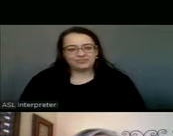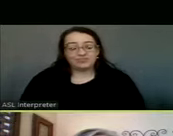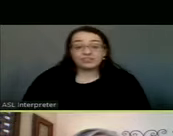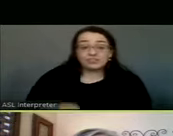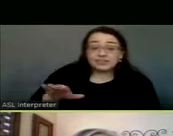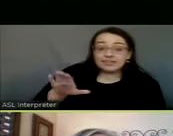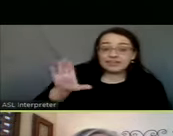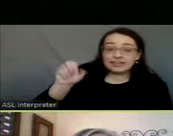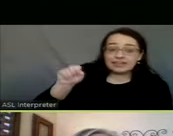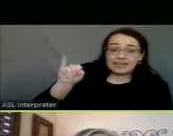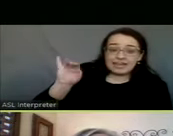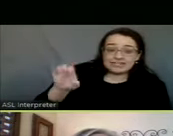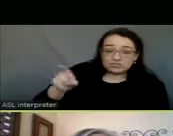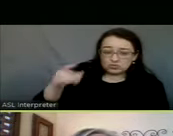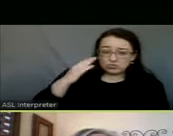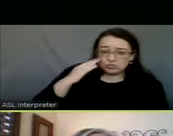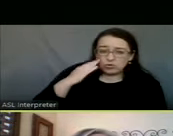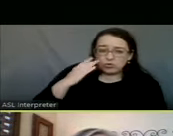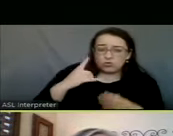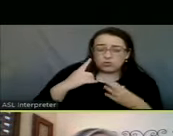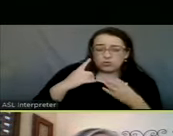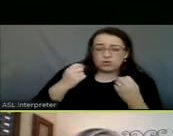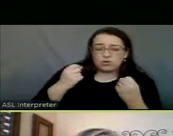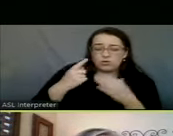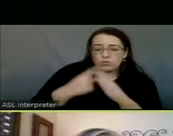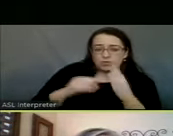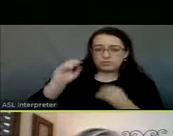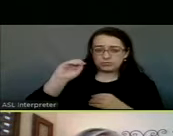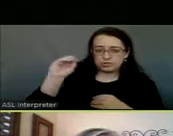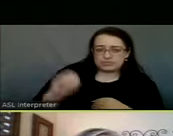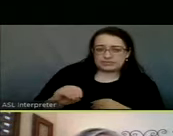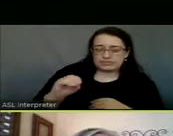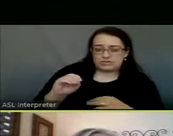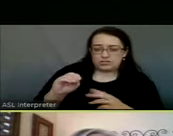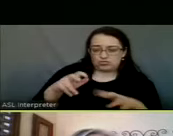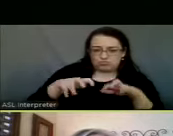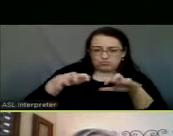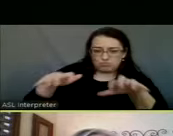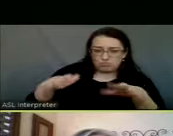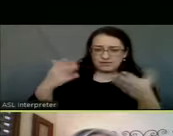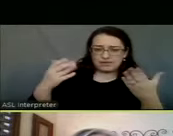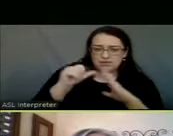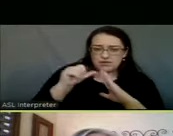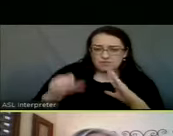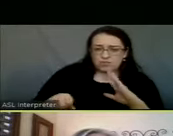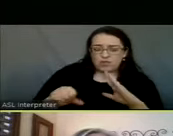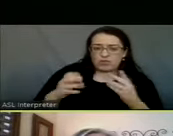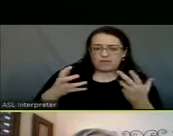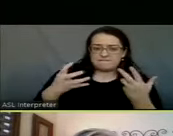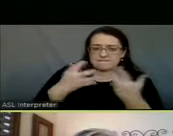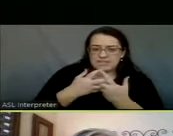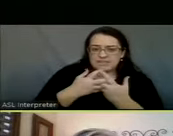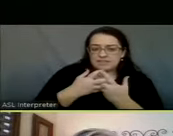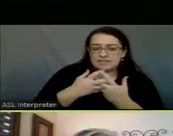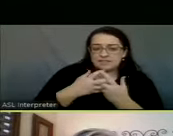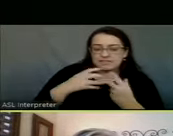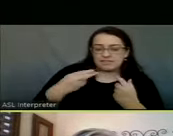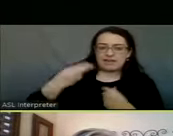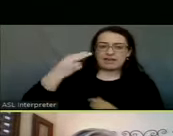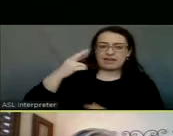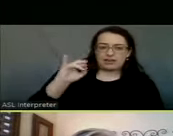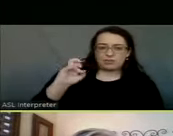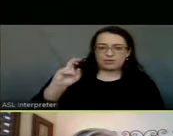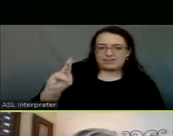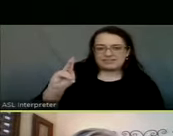Tracy, do you know what percentage of our population that falls in the high risk category